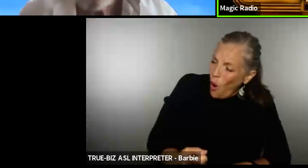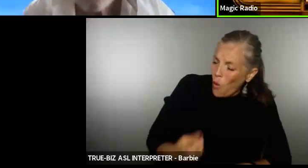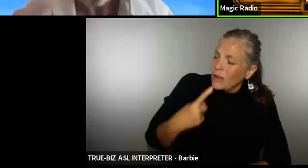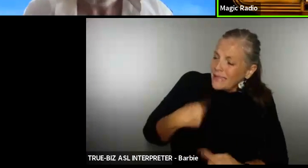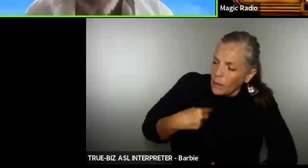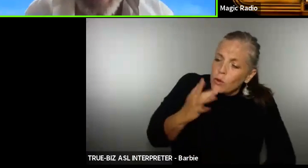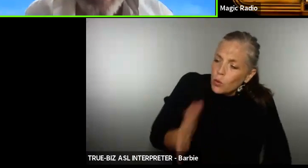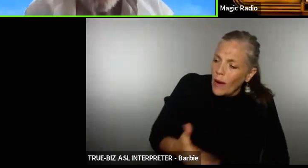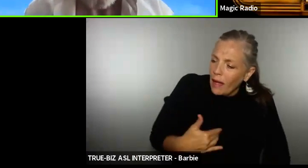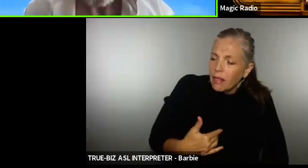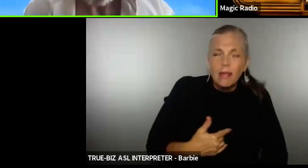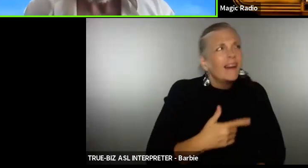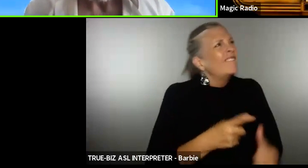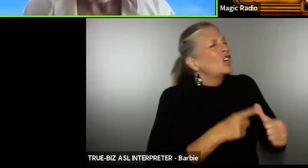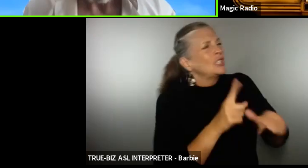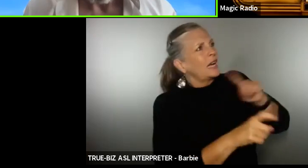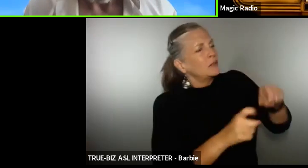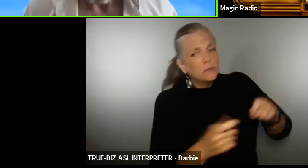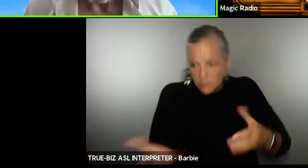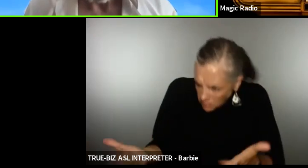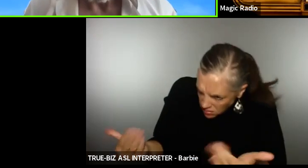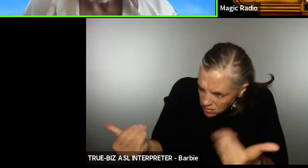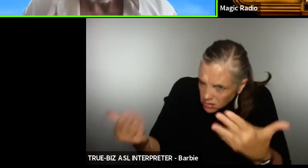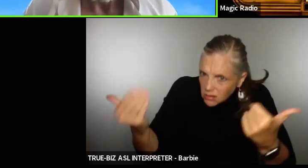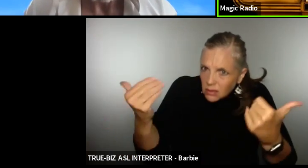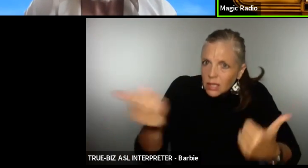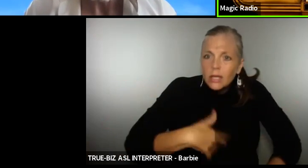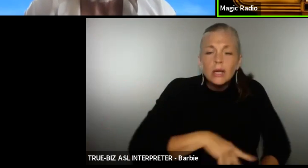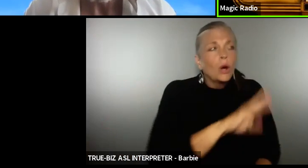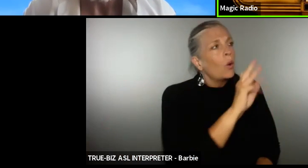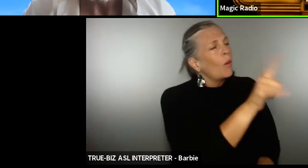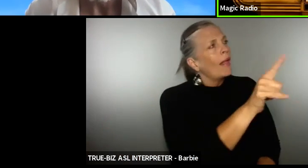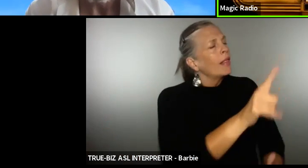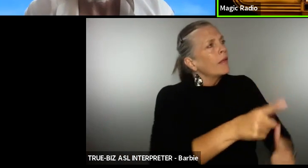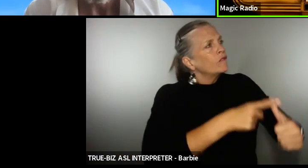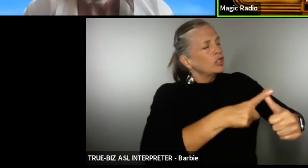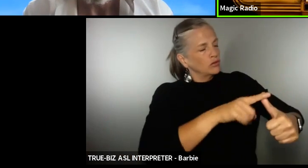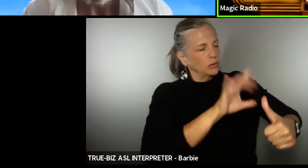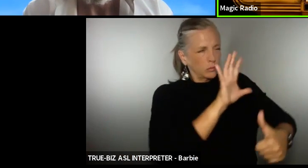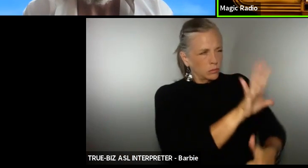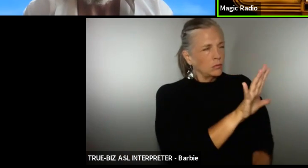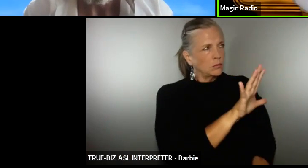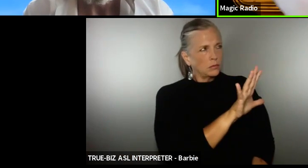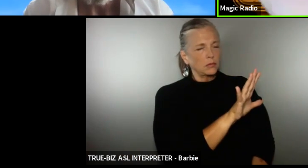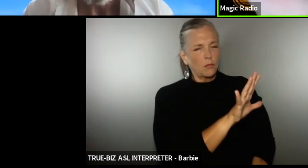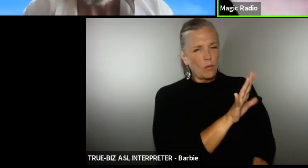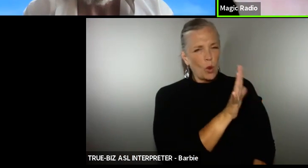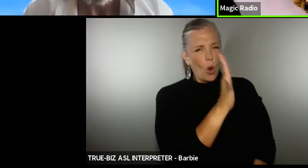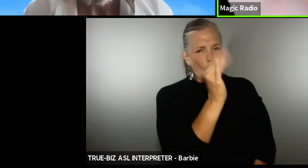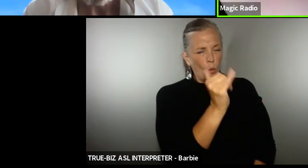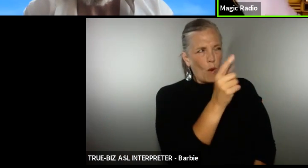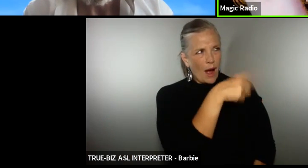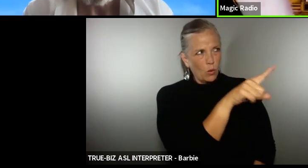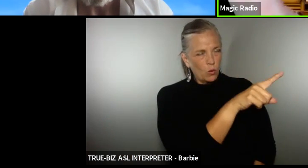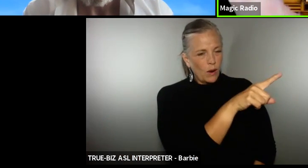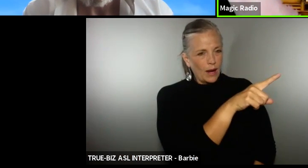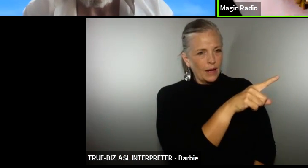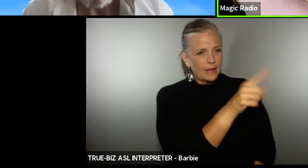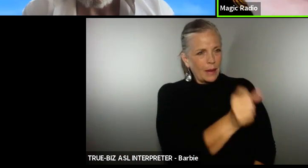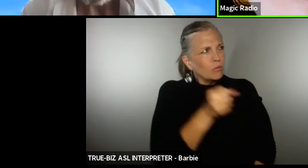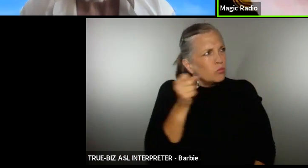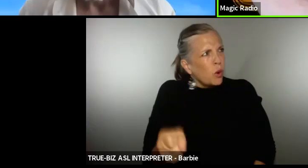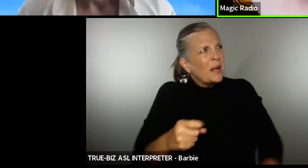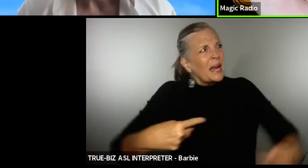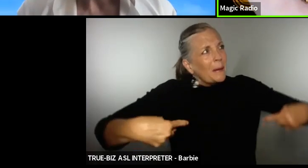certainly go ahead well first off why would they place me in a bank